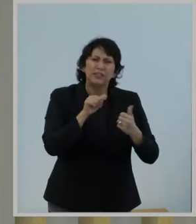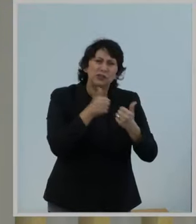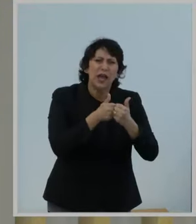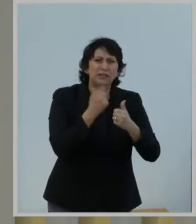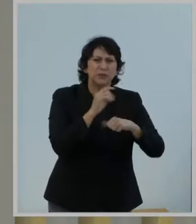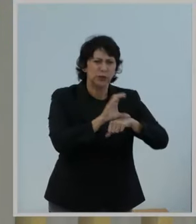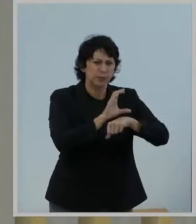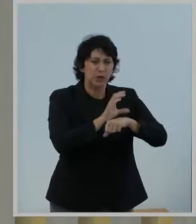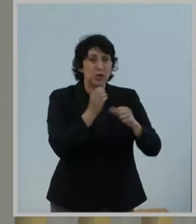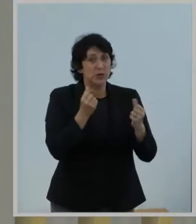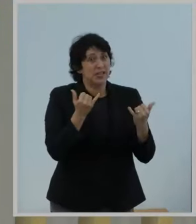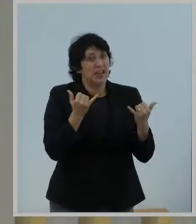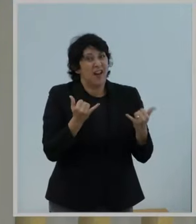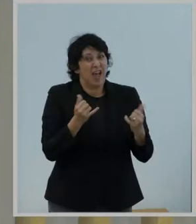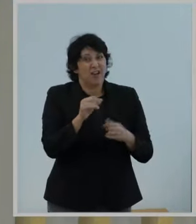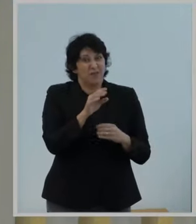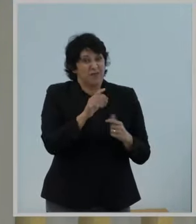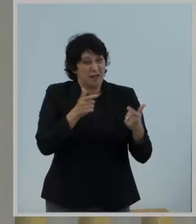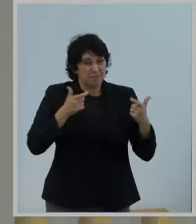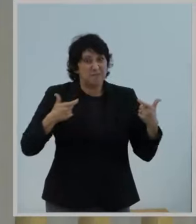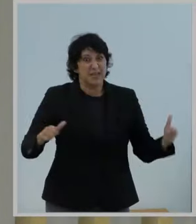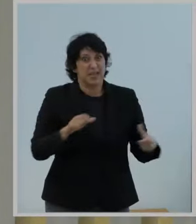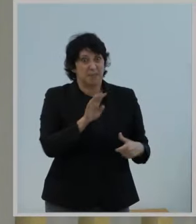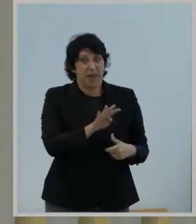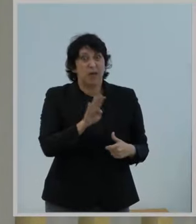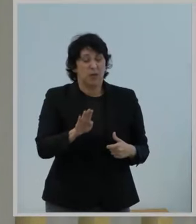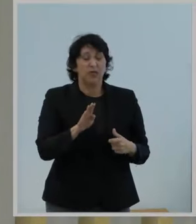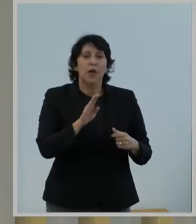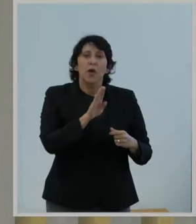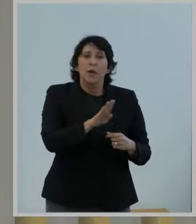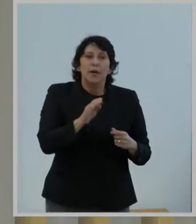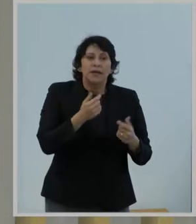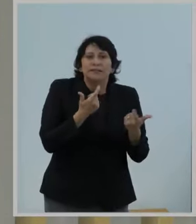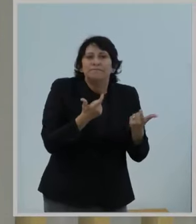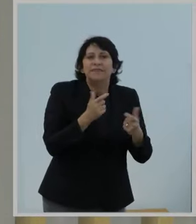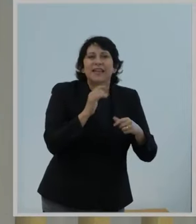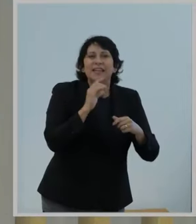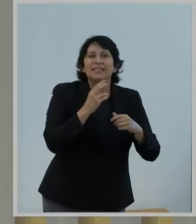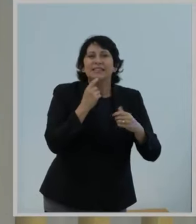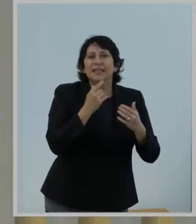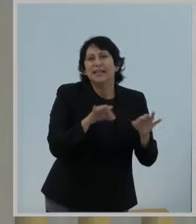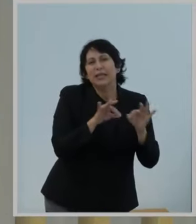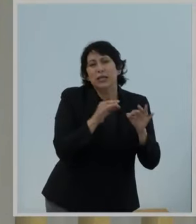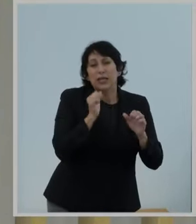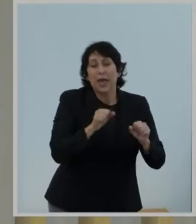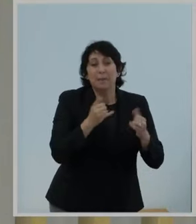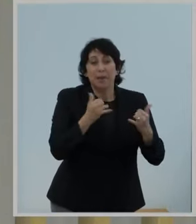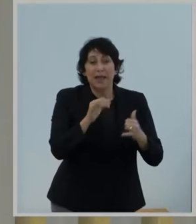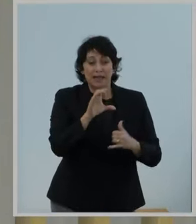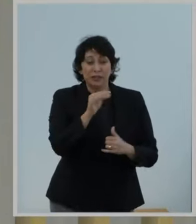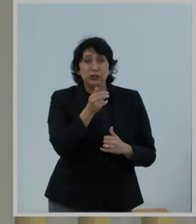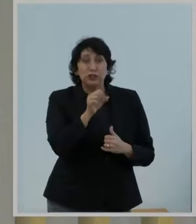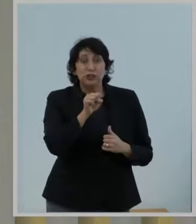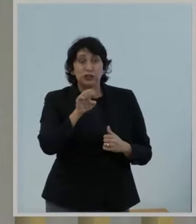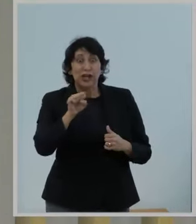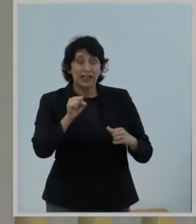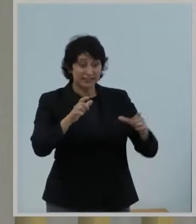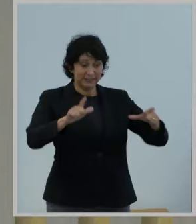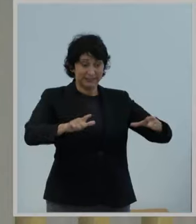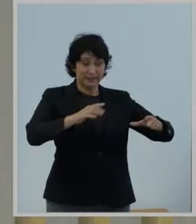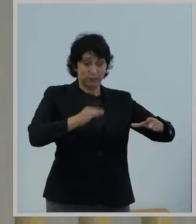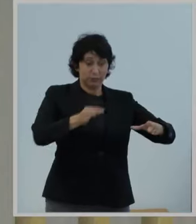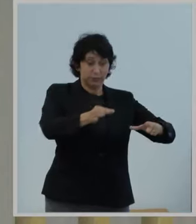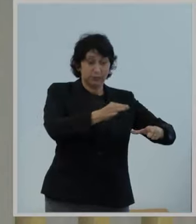lot of compute. You need a lot of bandwidth. It's frankly easier for a computer to play grandmaster chess than to recognize an expression on your face